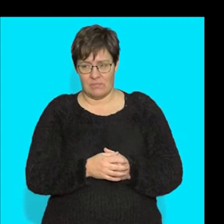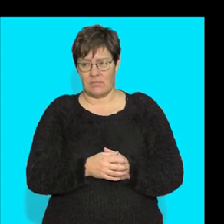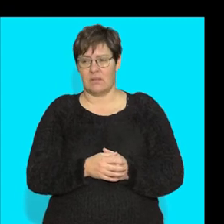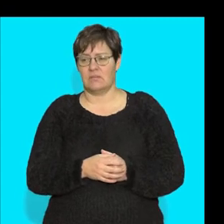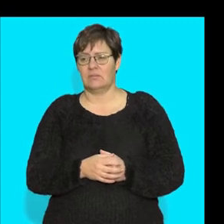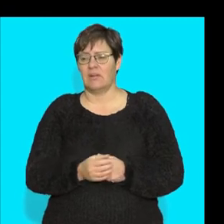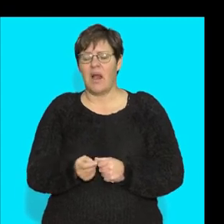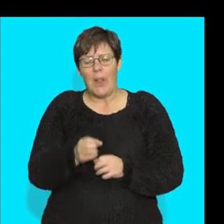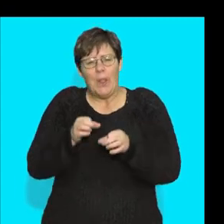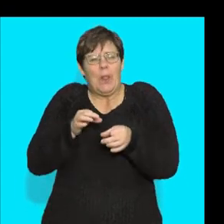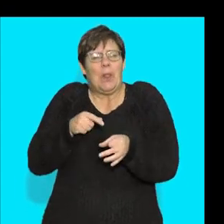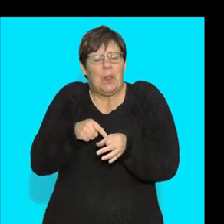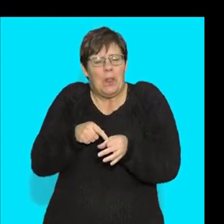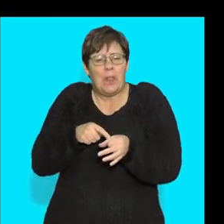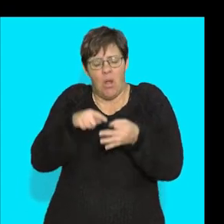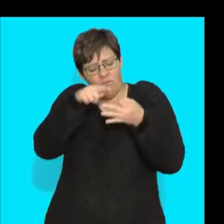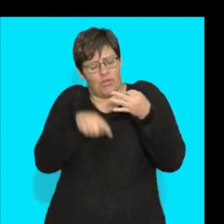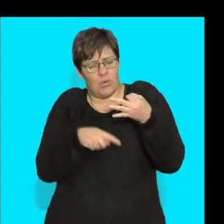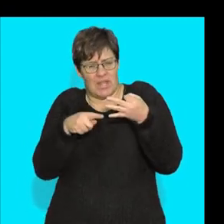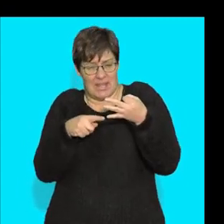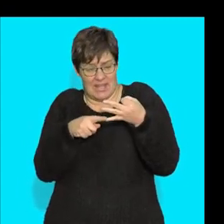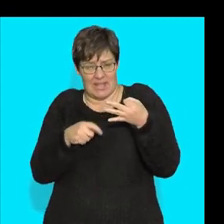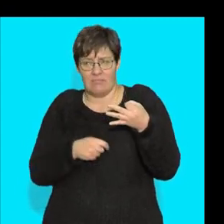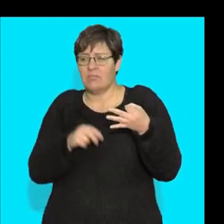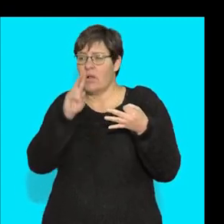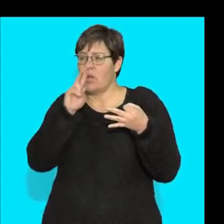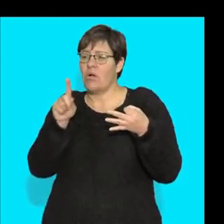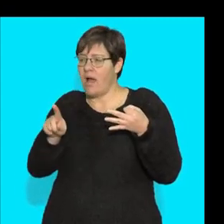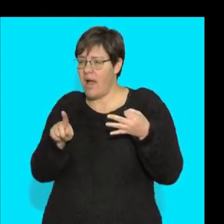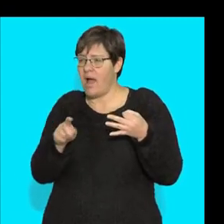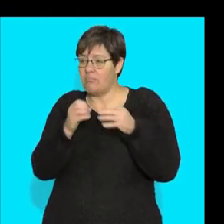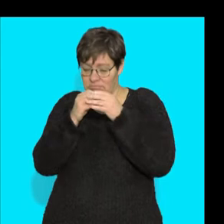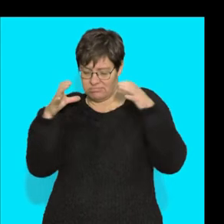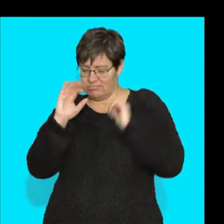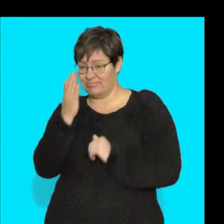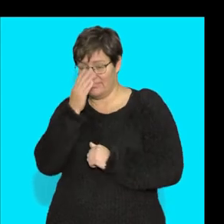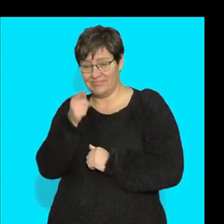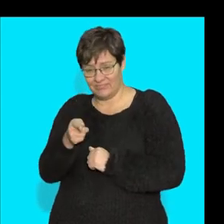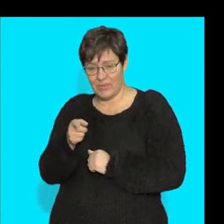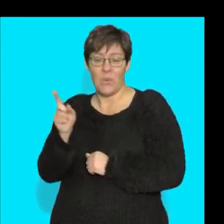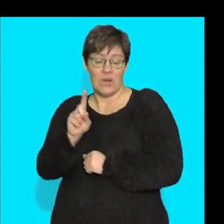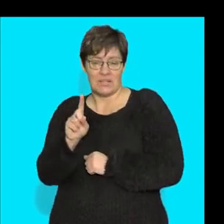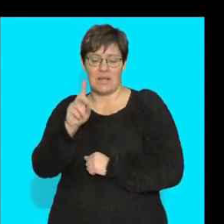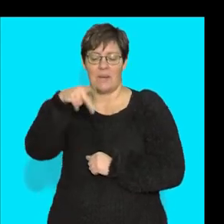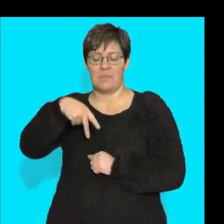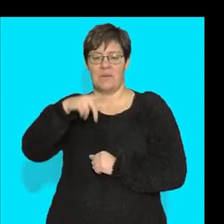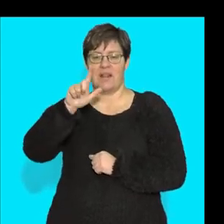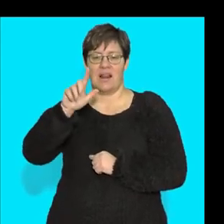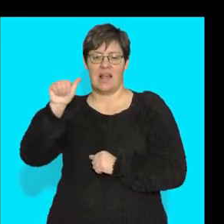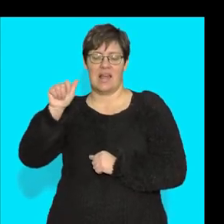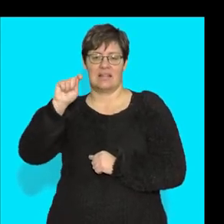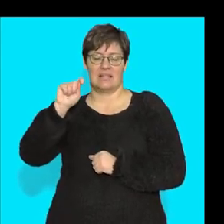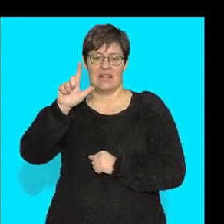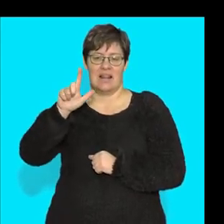The tiniest of all of the cells, and this is what they look like if you enlarge them, are going to be platelets.